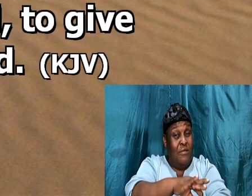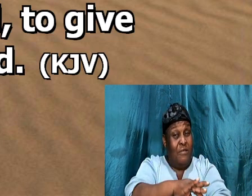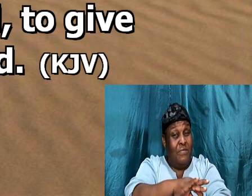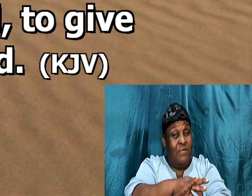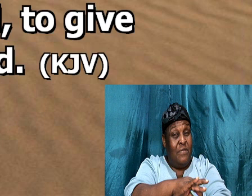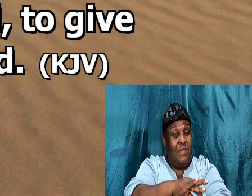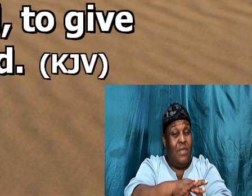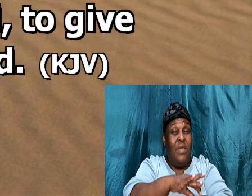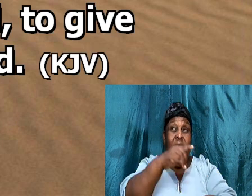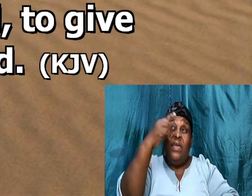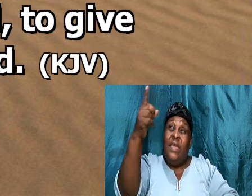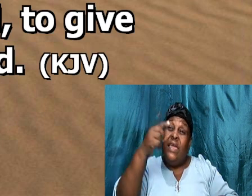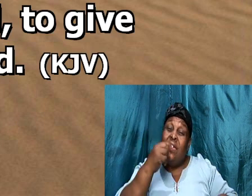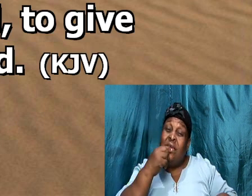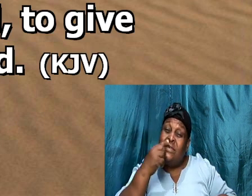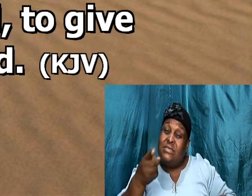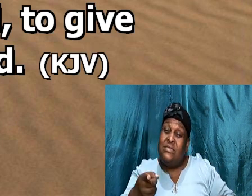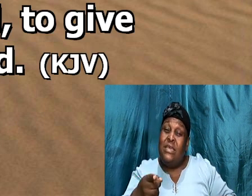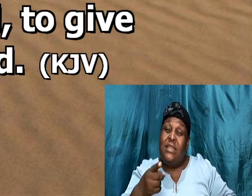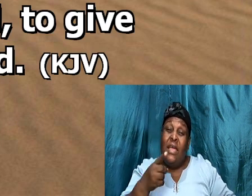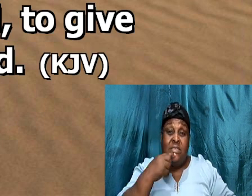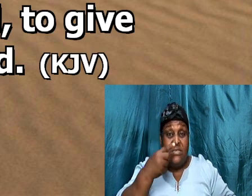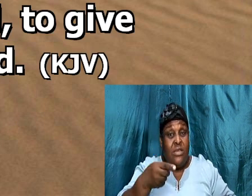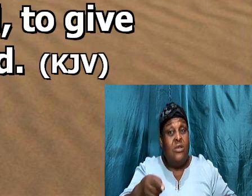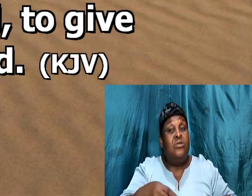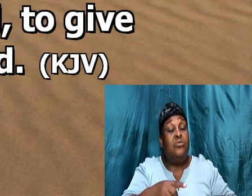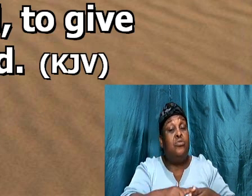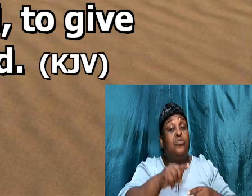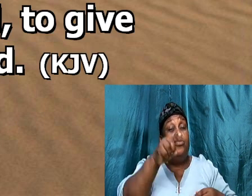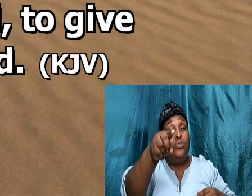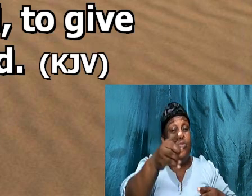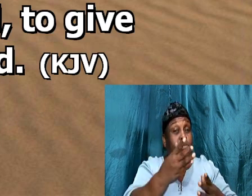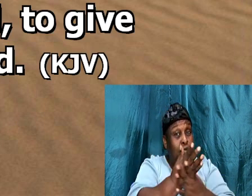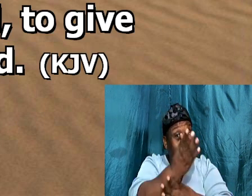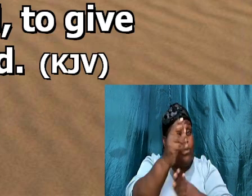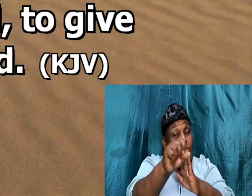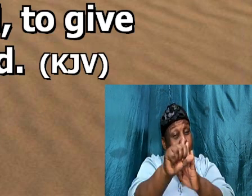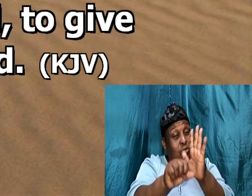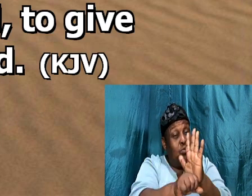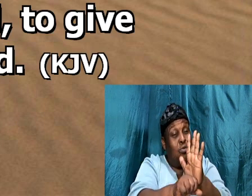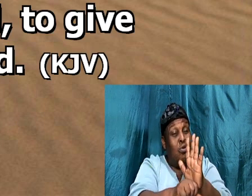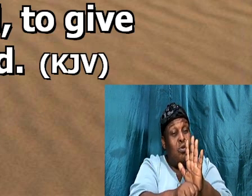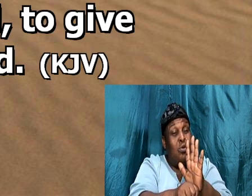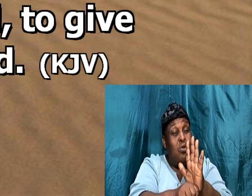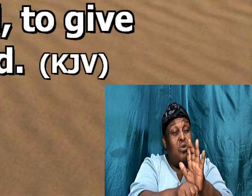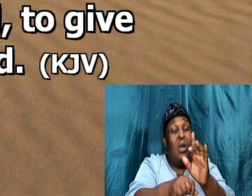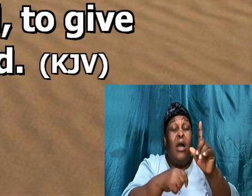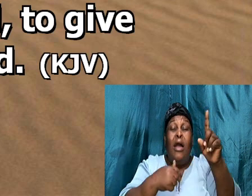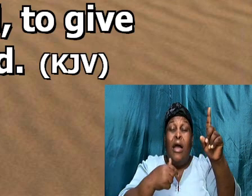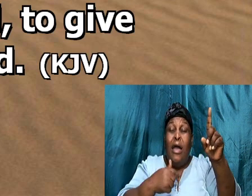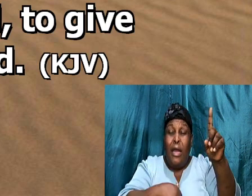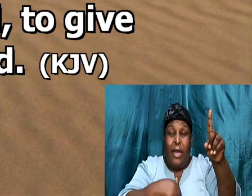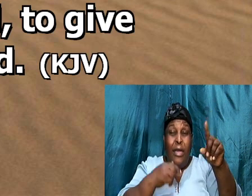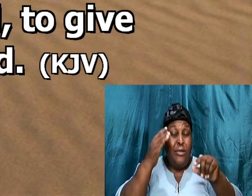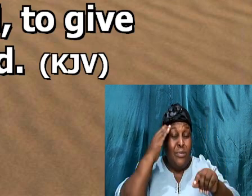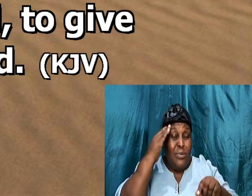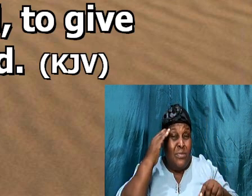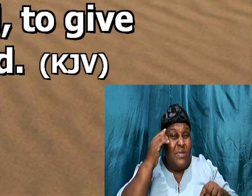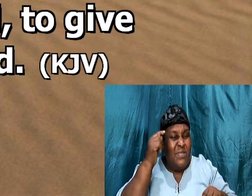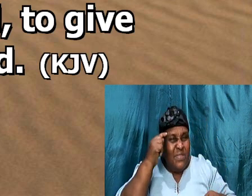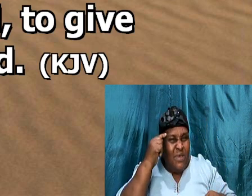He said, and he's saying, to you, through the scriptures, I know, thoughts, that I think, towards you.